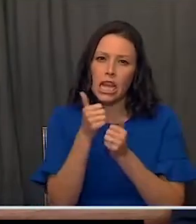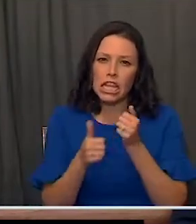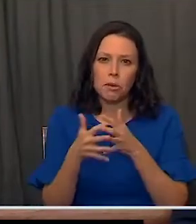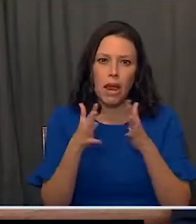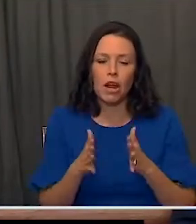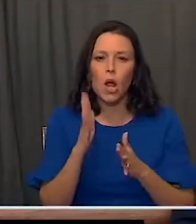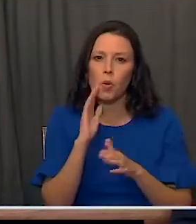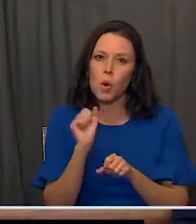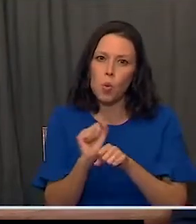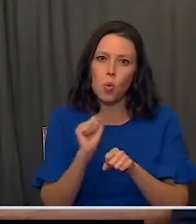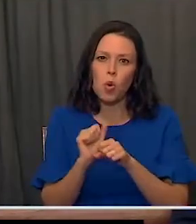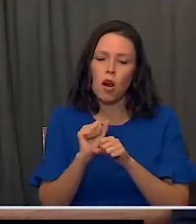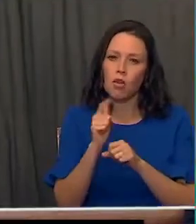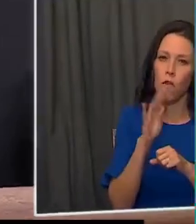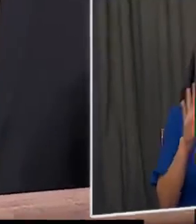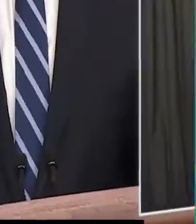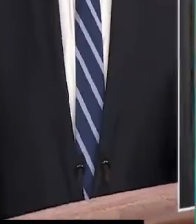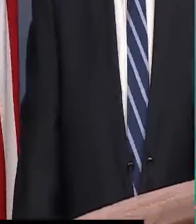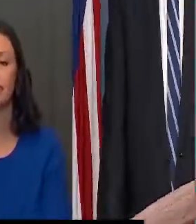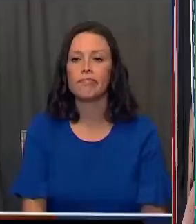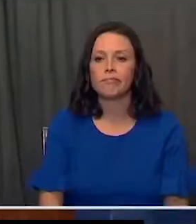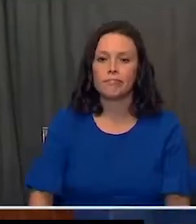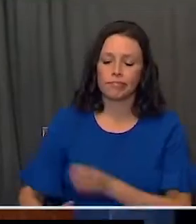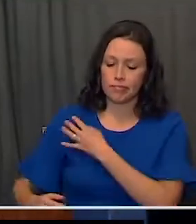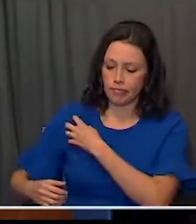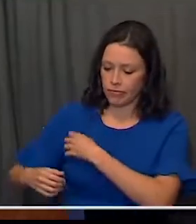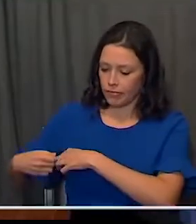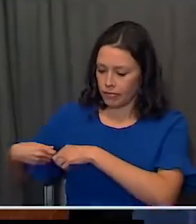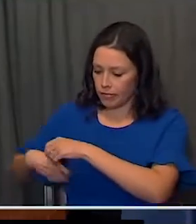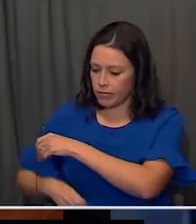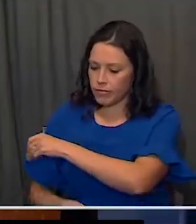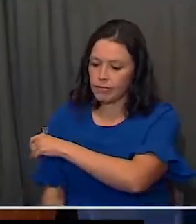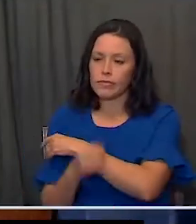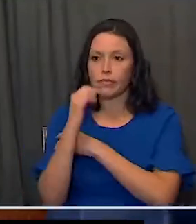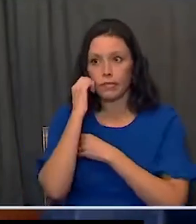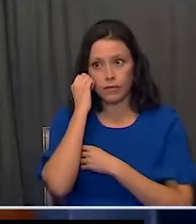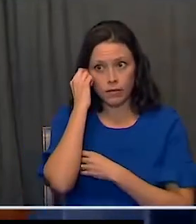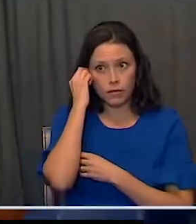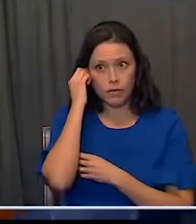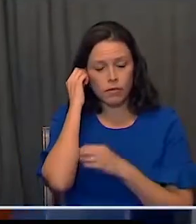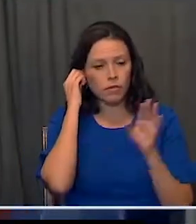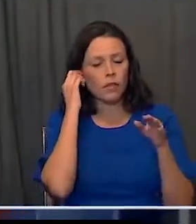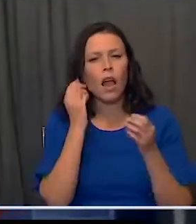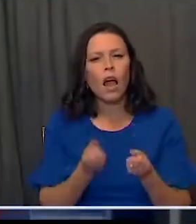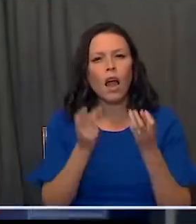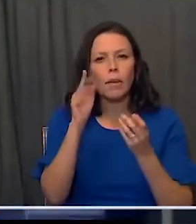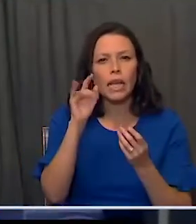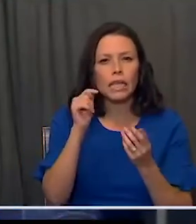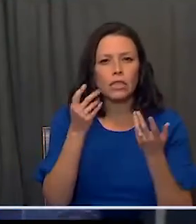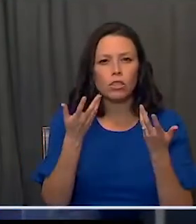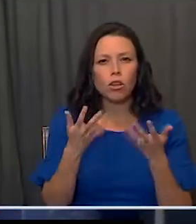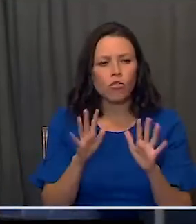is we're going to work around the clock to keep it that way. General, many kits have already been?